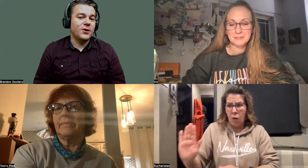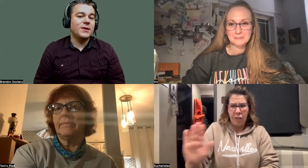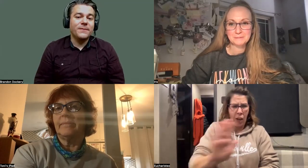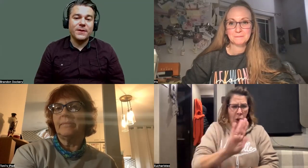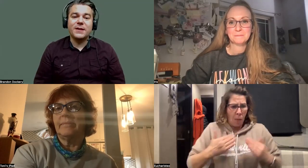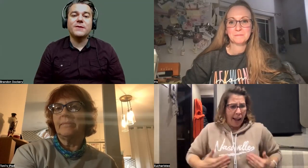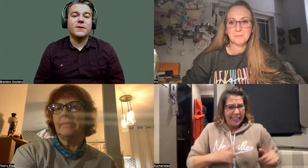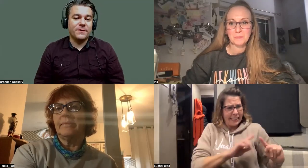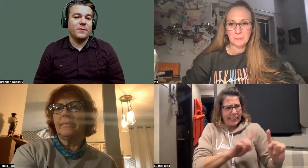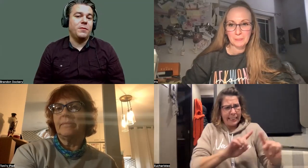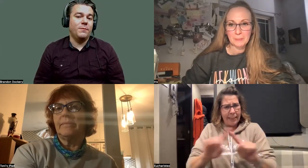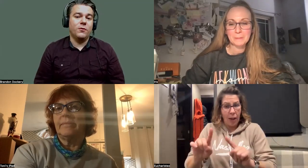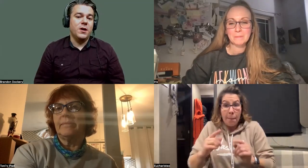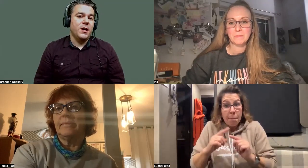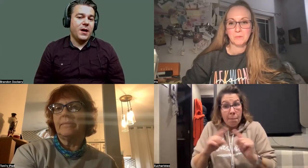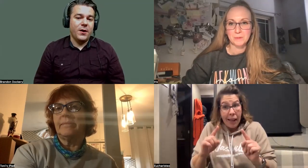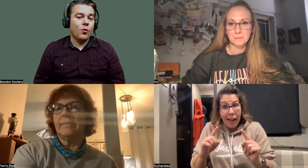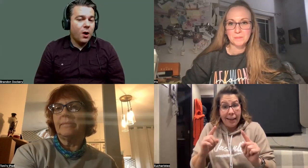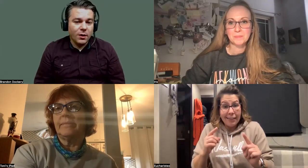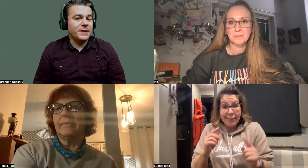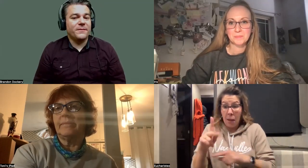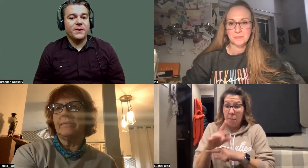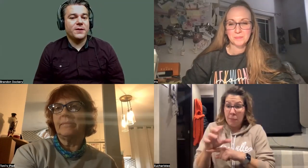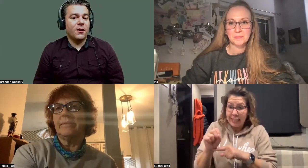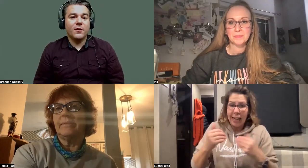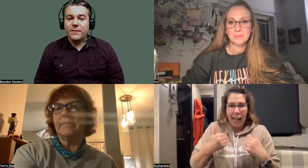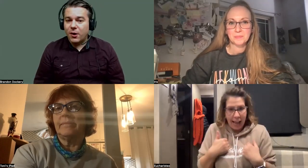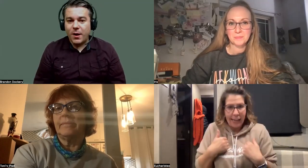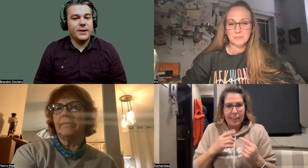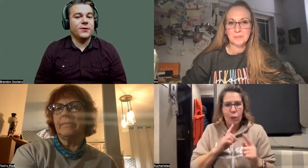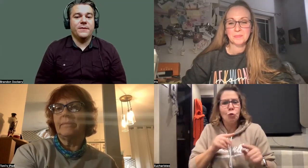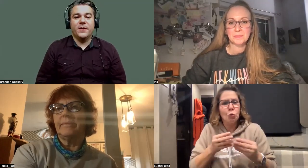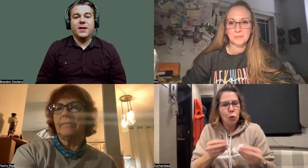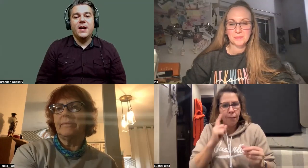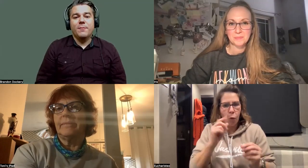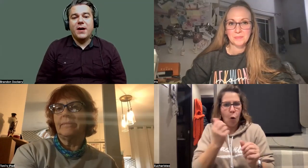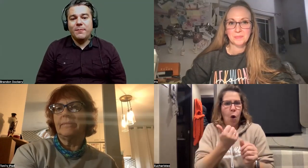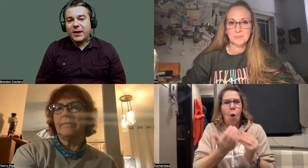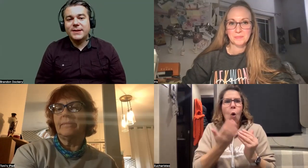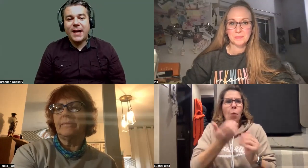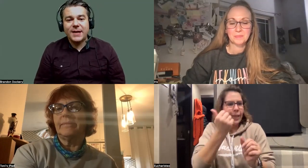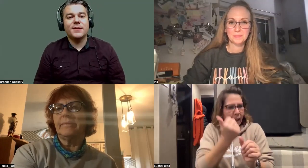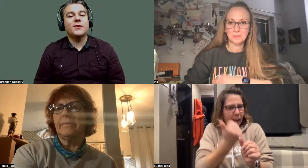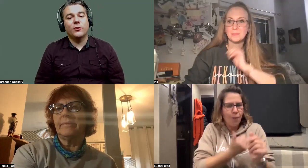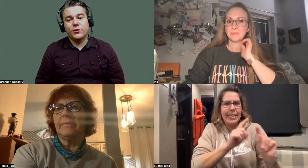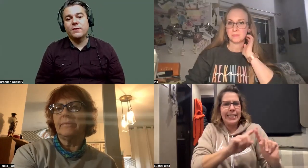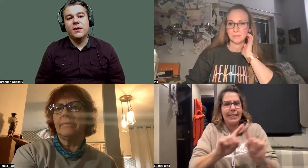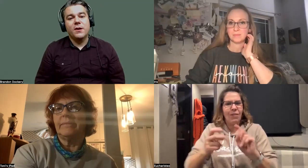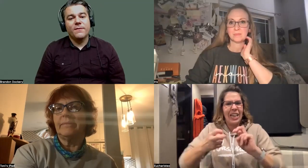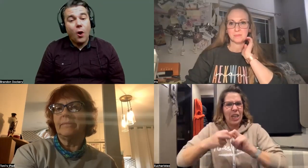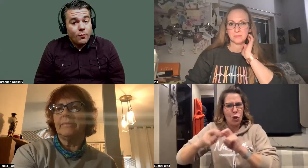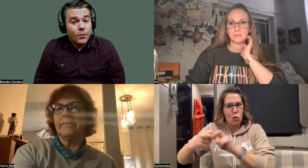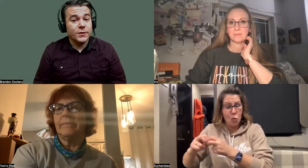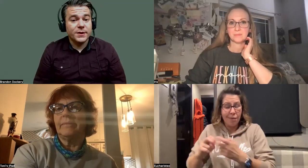much different things for different people. We're all different. All of our bodies are different. But plexus has the solution